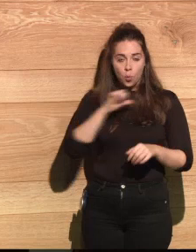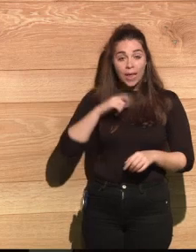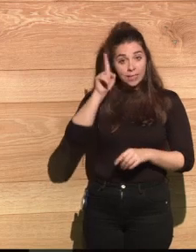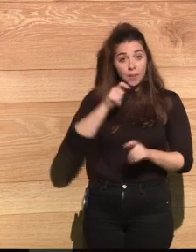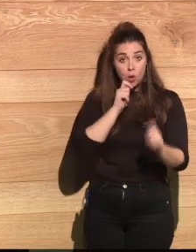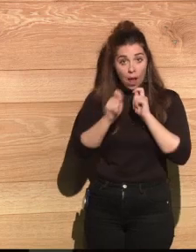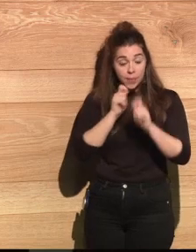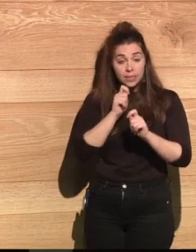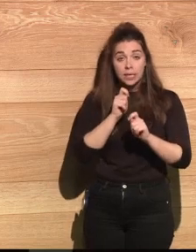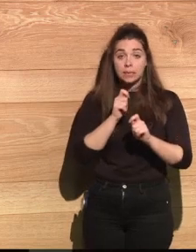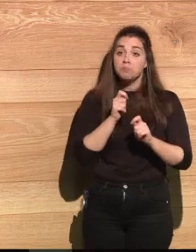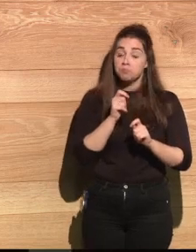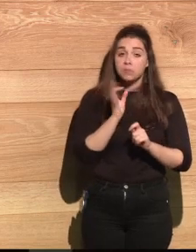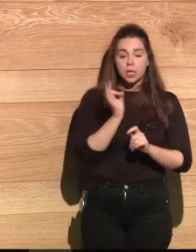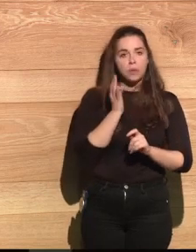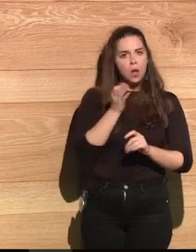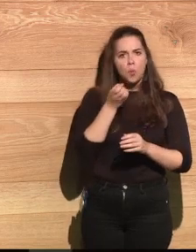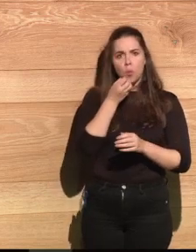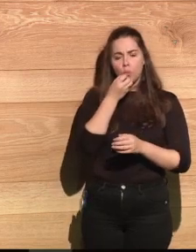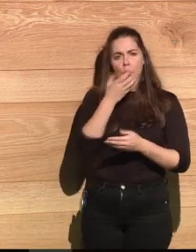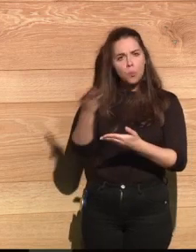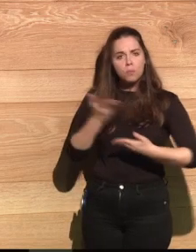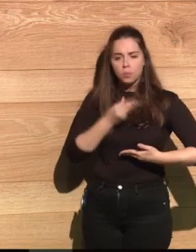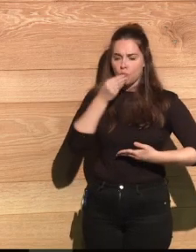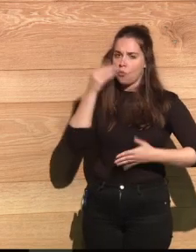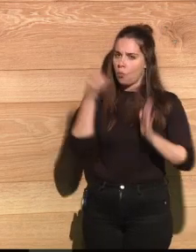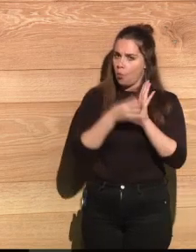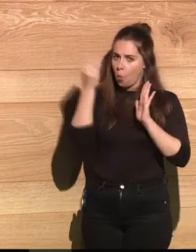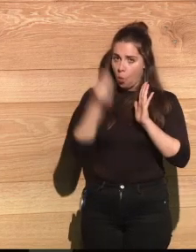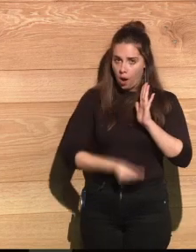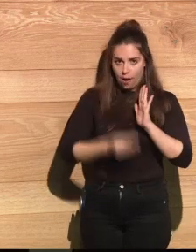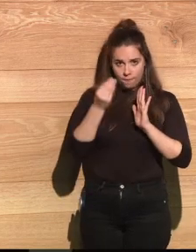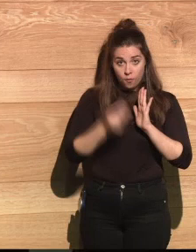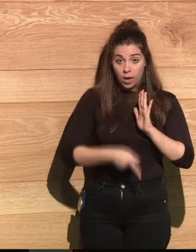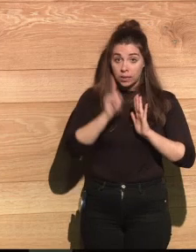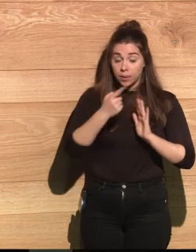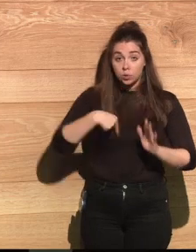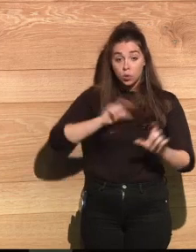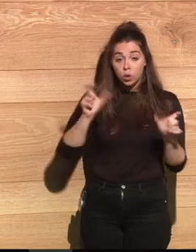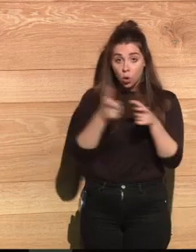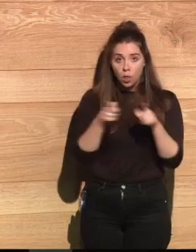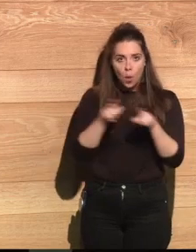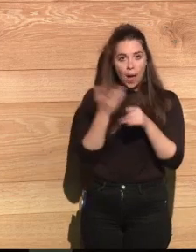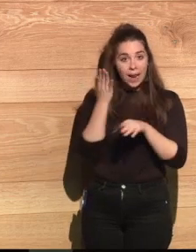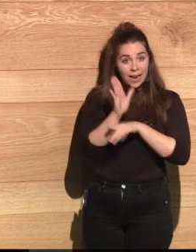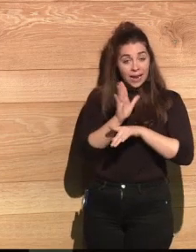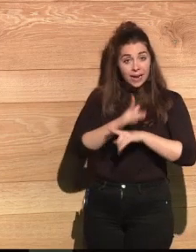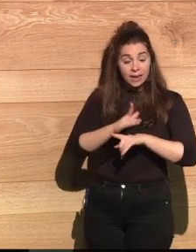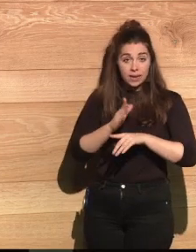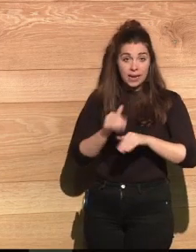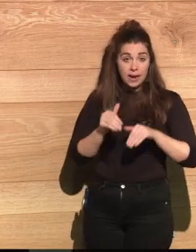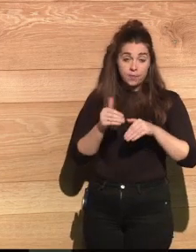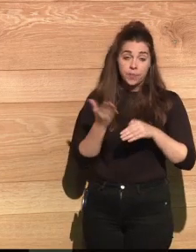and the press. And I think the idea has been very welcomed. We have also met with